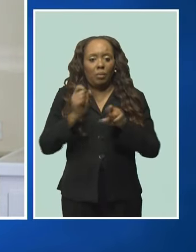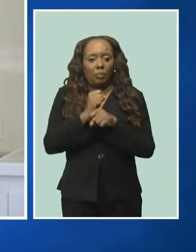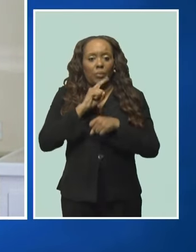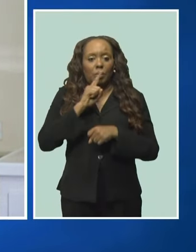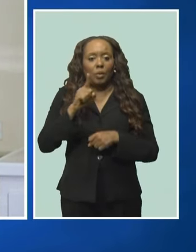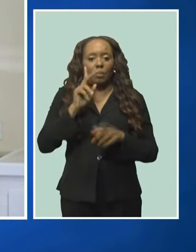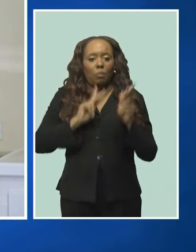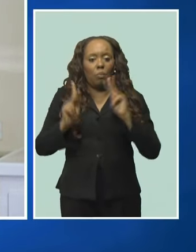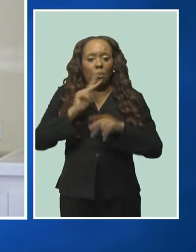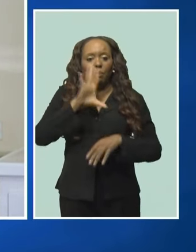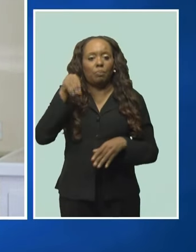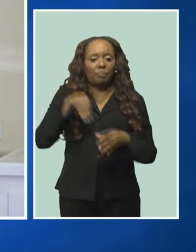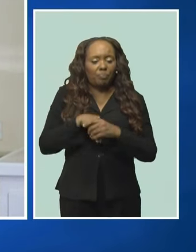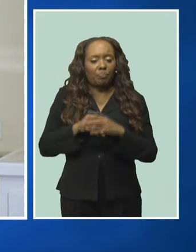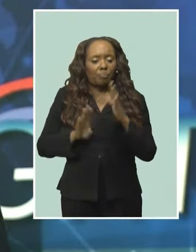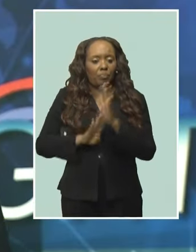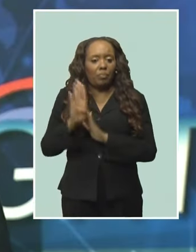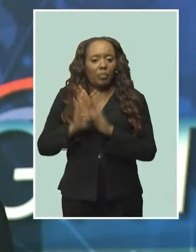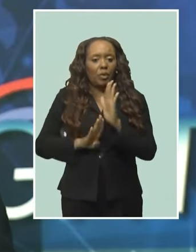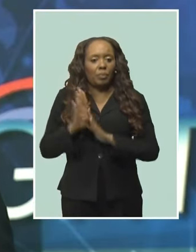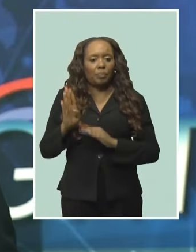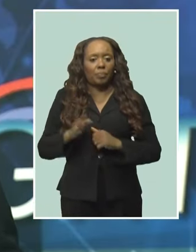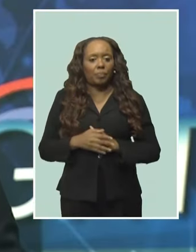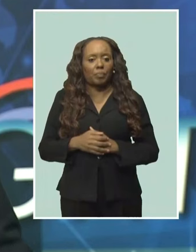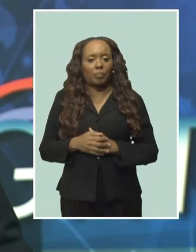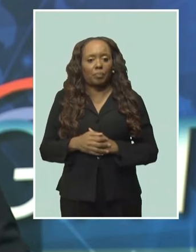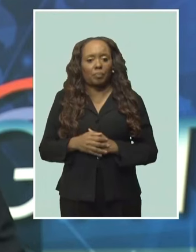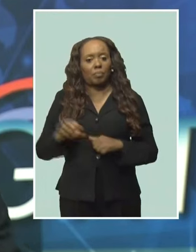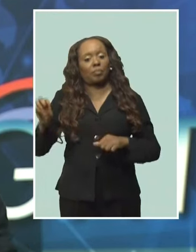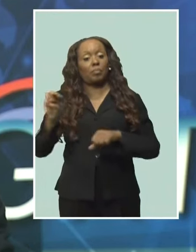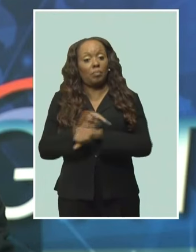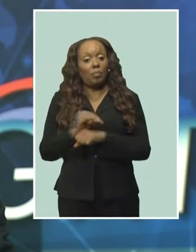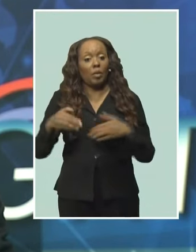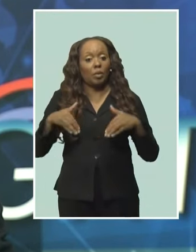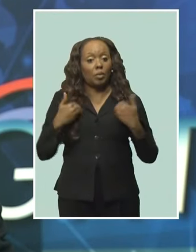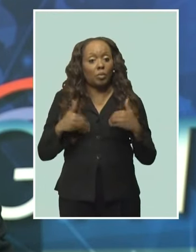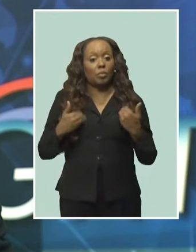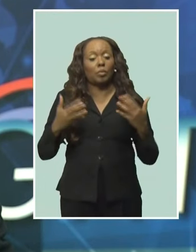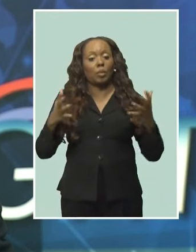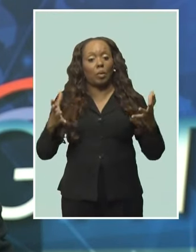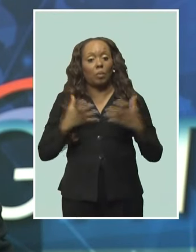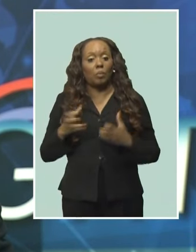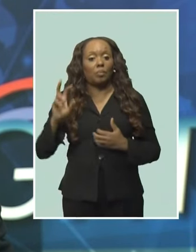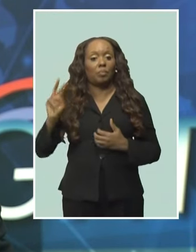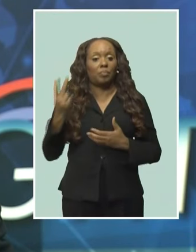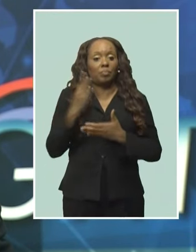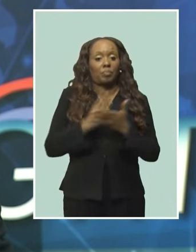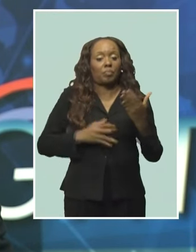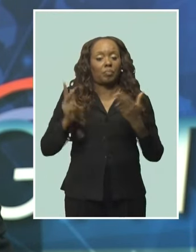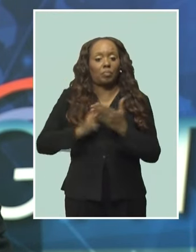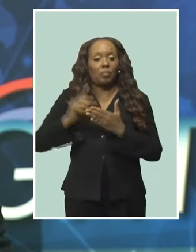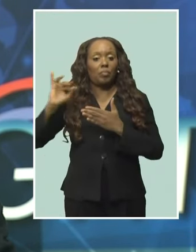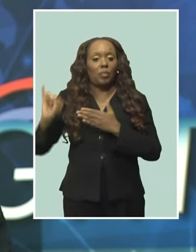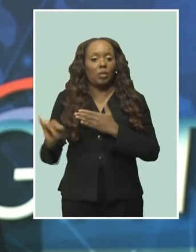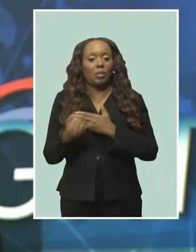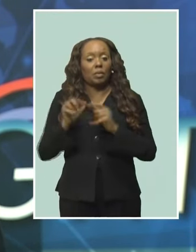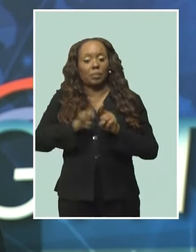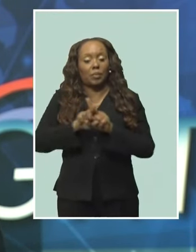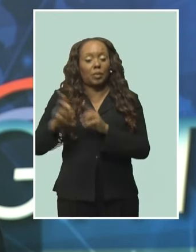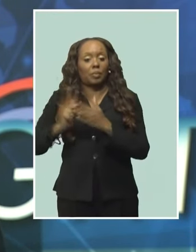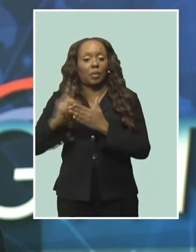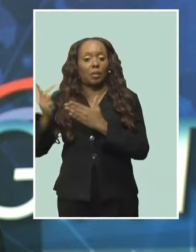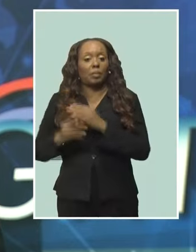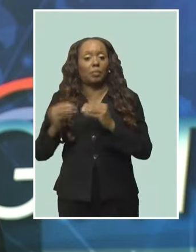participate in that growth. The Ministry of Youth is moving to make the second batch of its Project Protégé Mentorship program